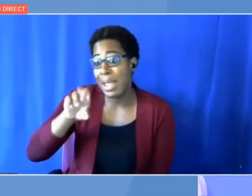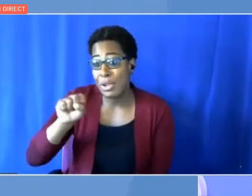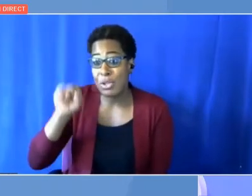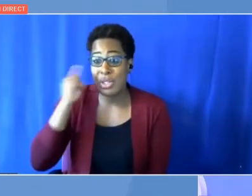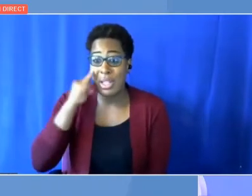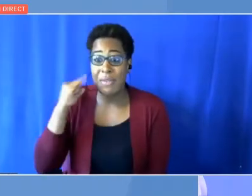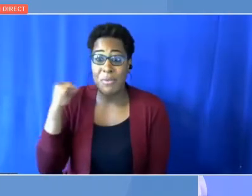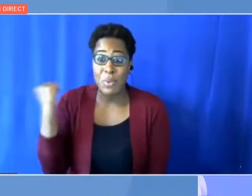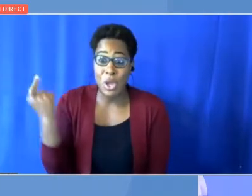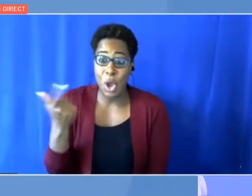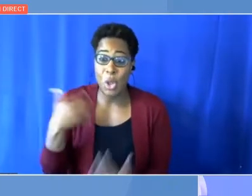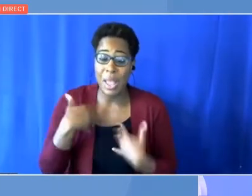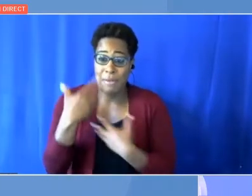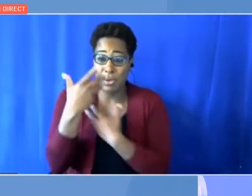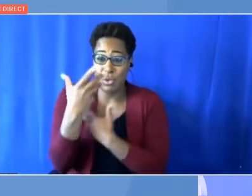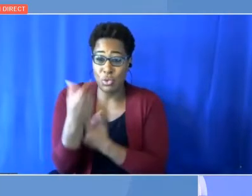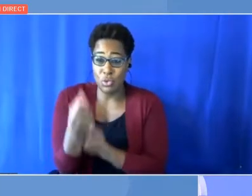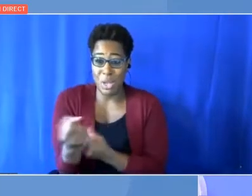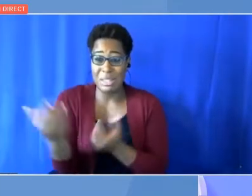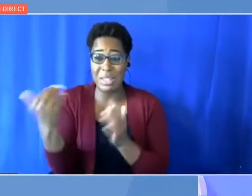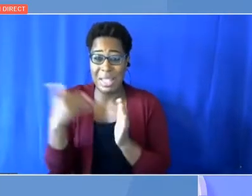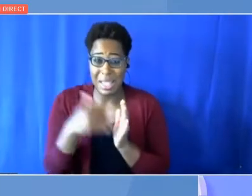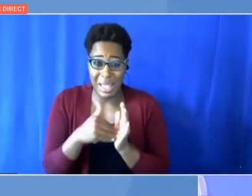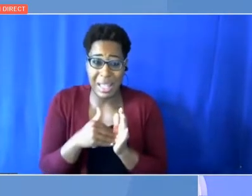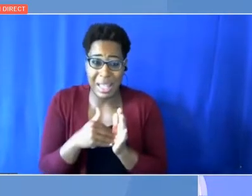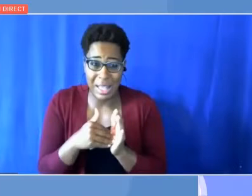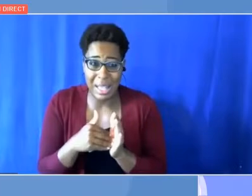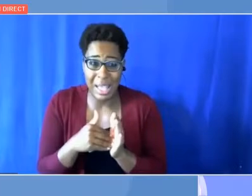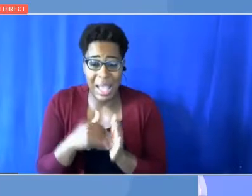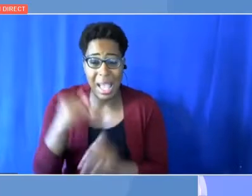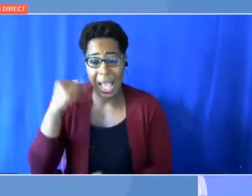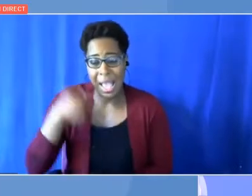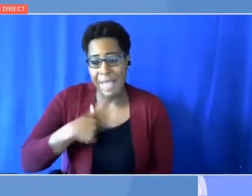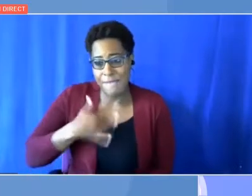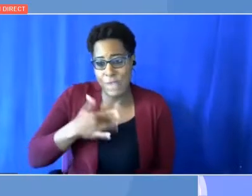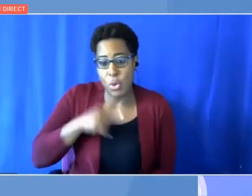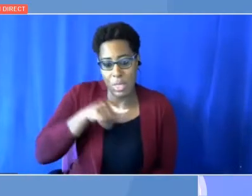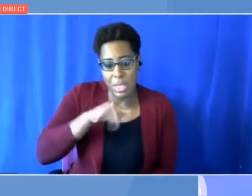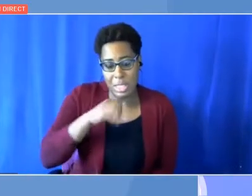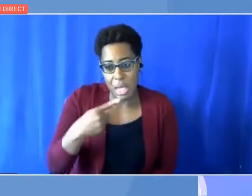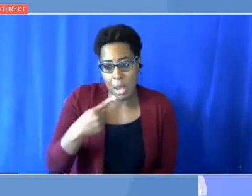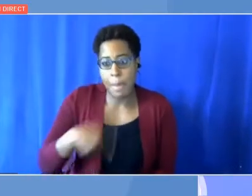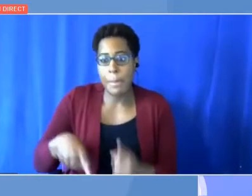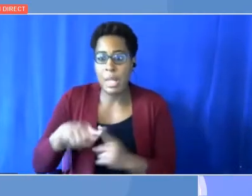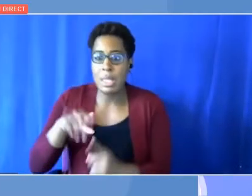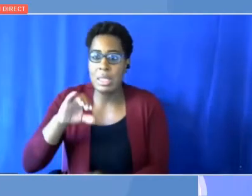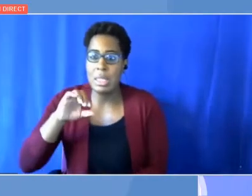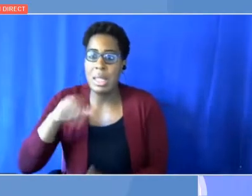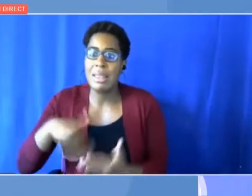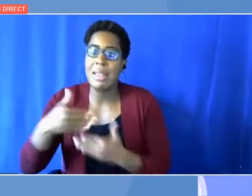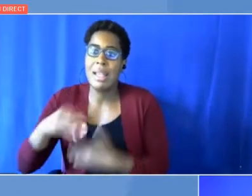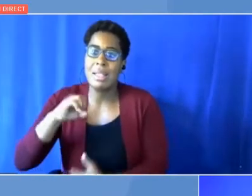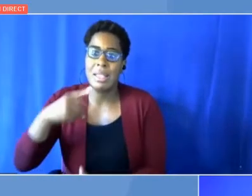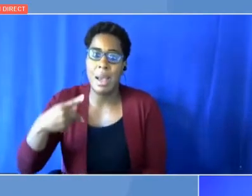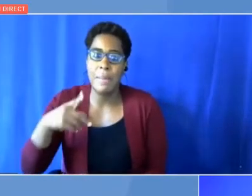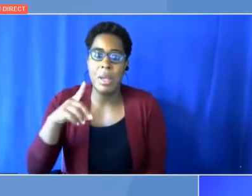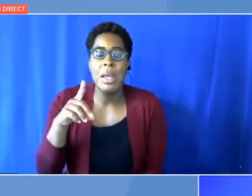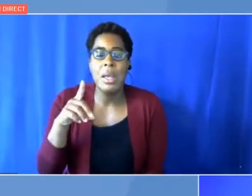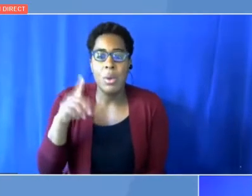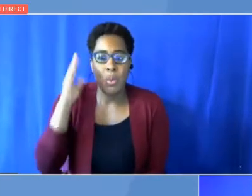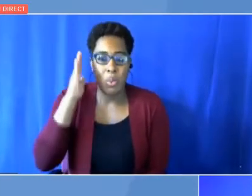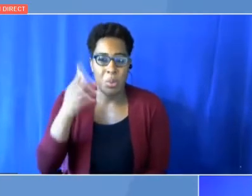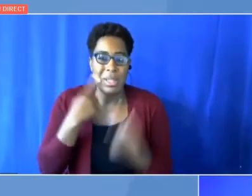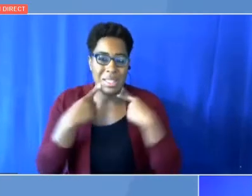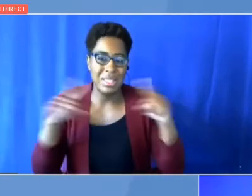make this COP and the next COP in the UAE successful. Thank you. Great. you so